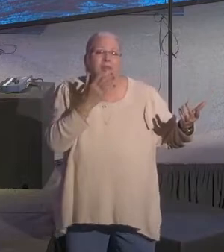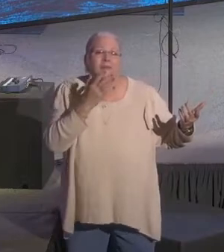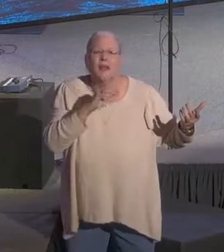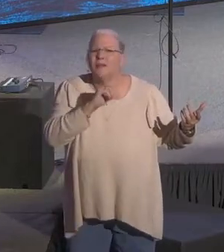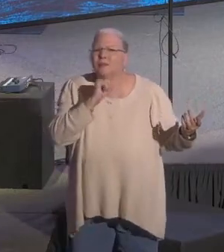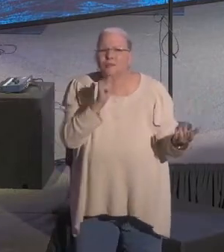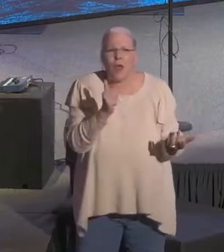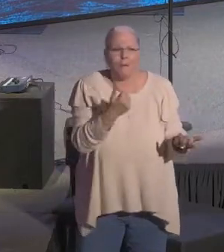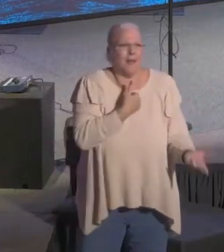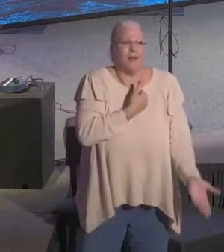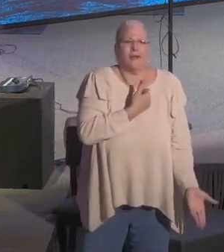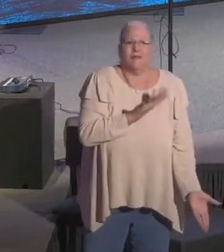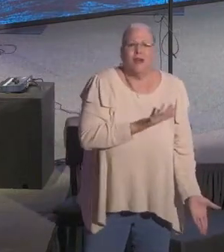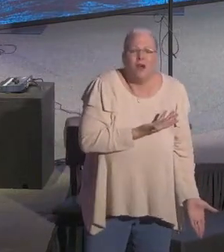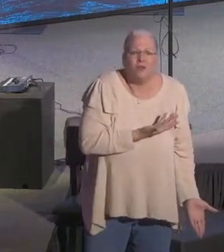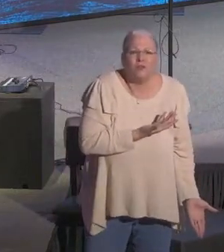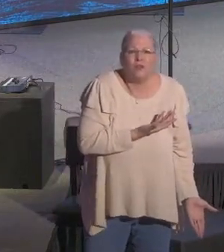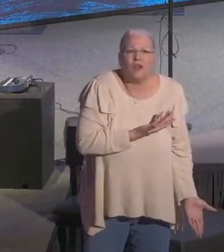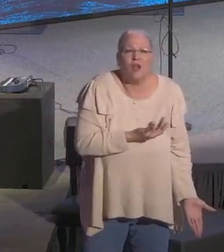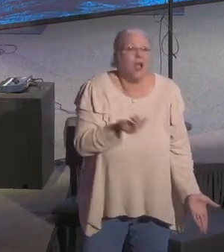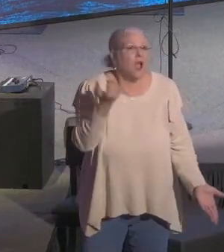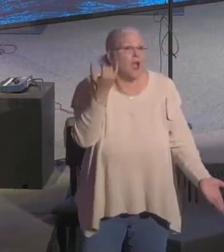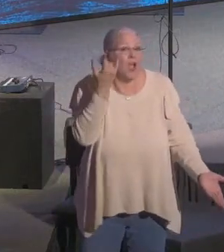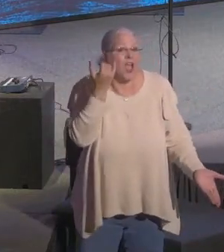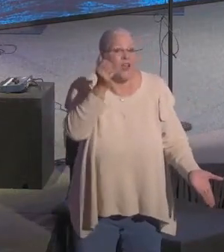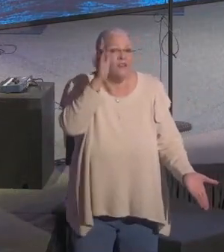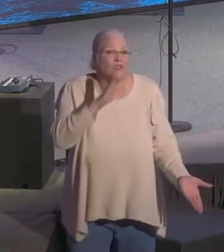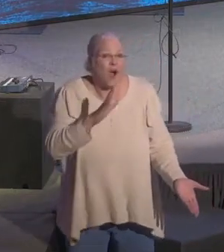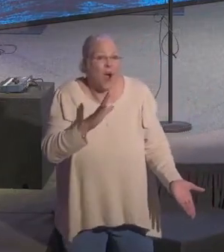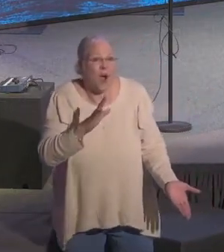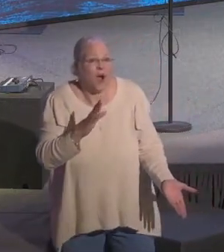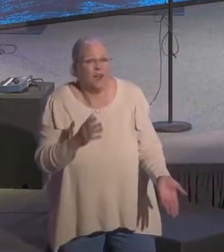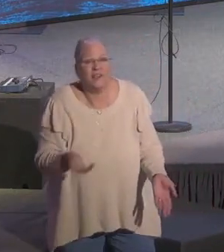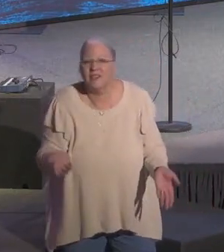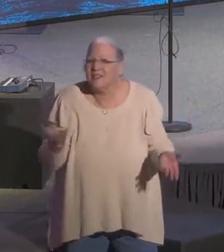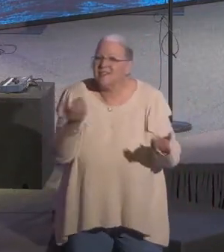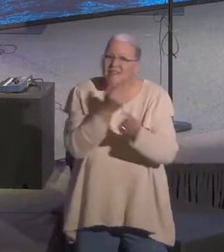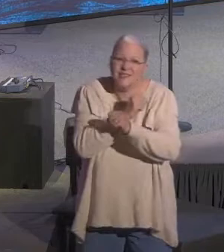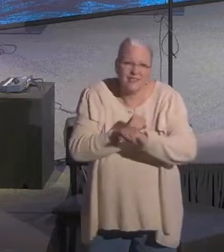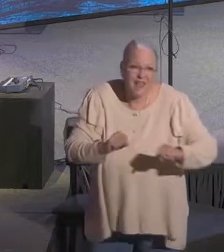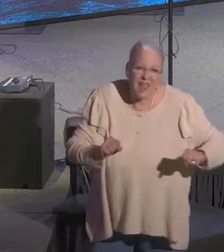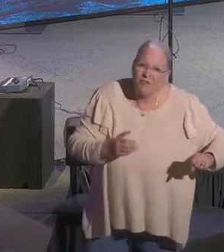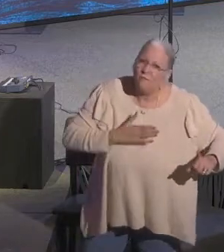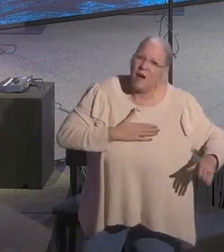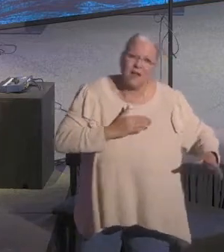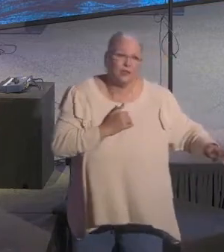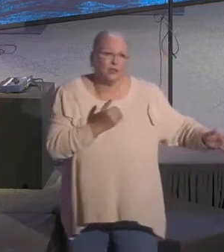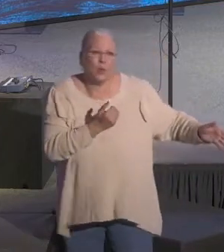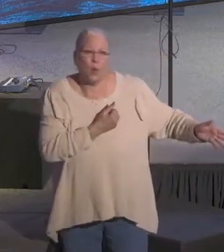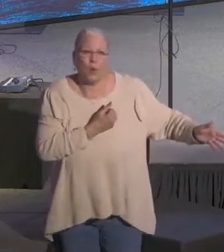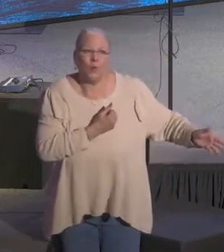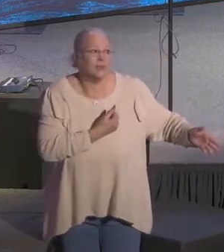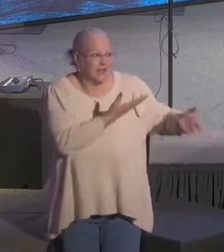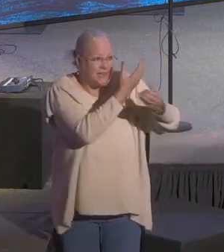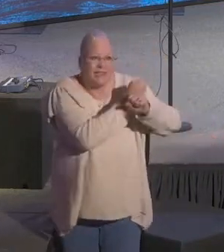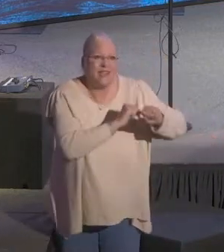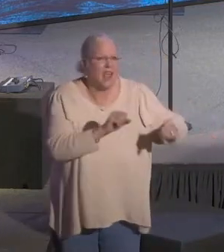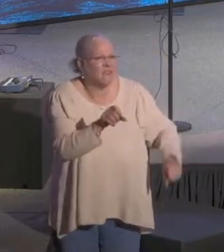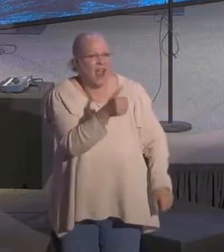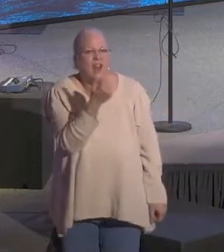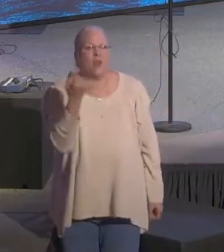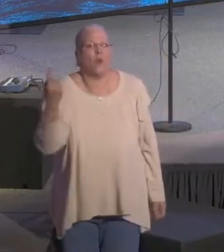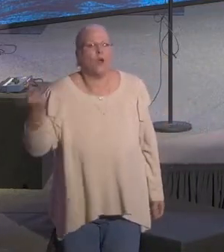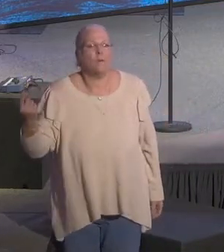Right? I've looked at people and said, there's no hope for those people, whoever those people are. I can't imagine them ever coming to Christ.